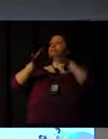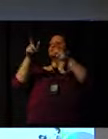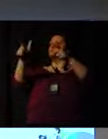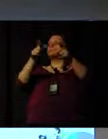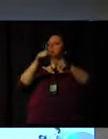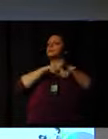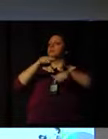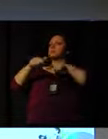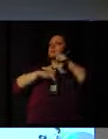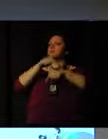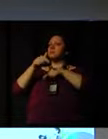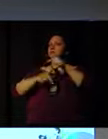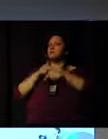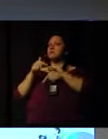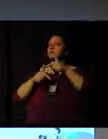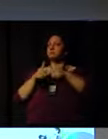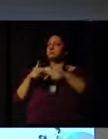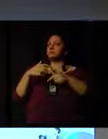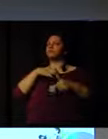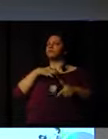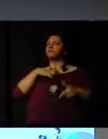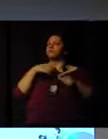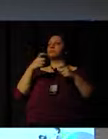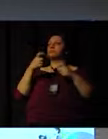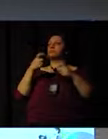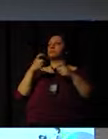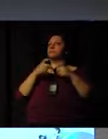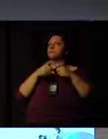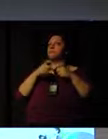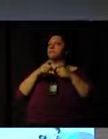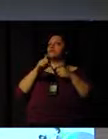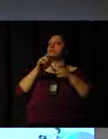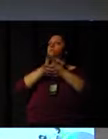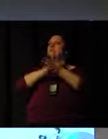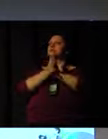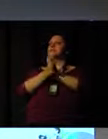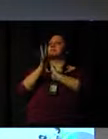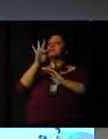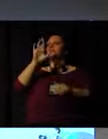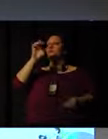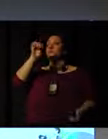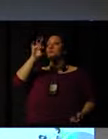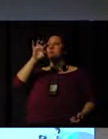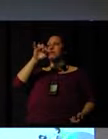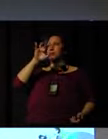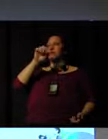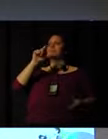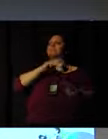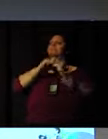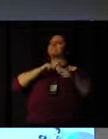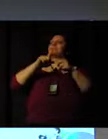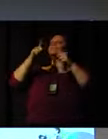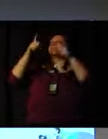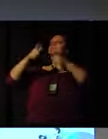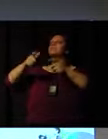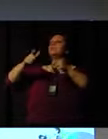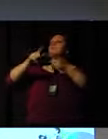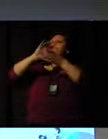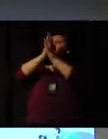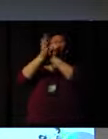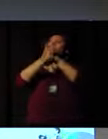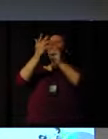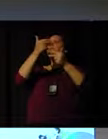any institution that works just like Doctors Without Frontiers to work